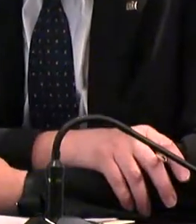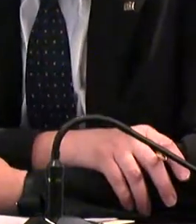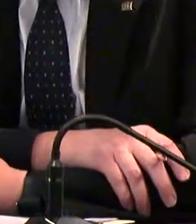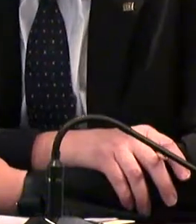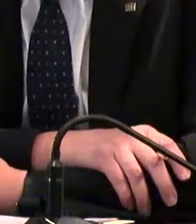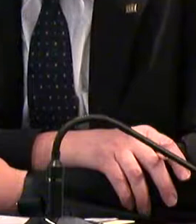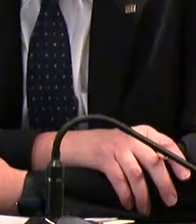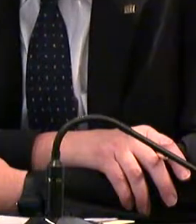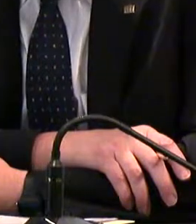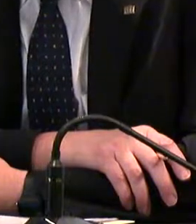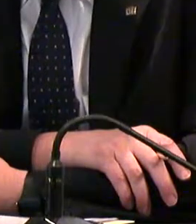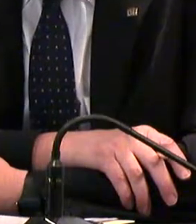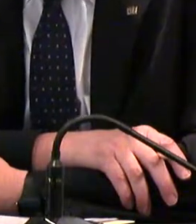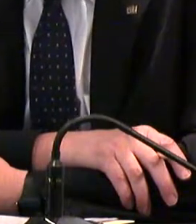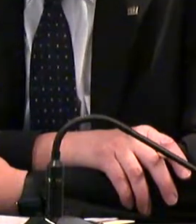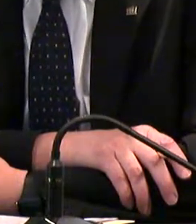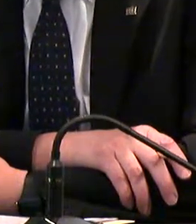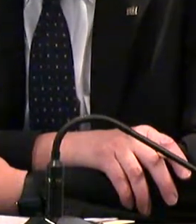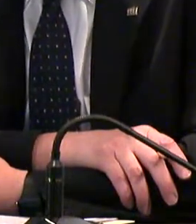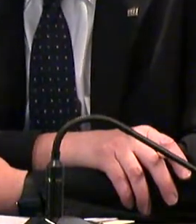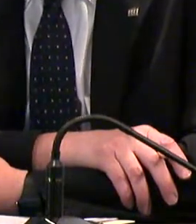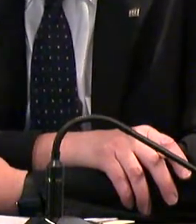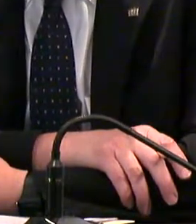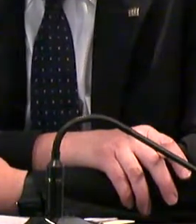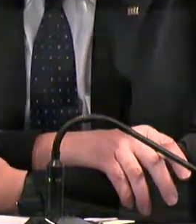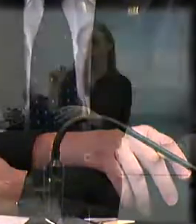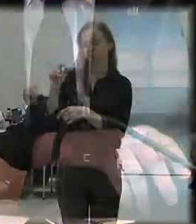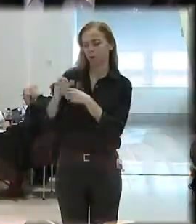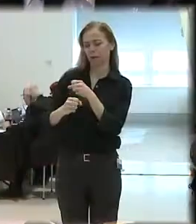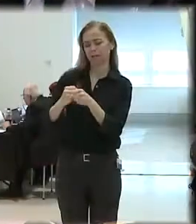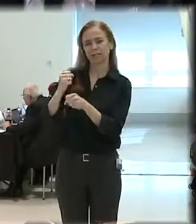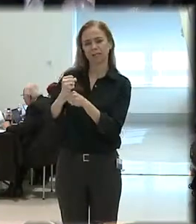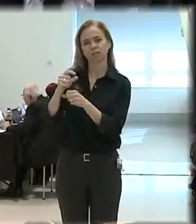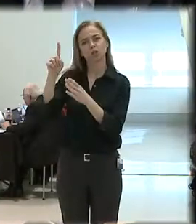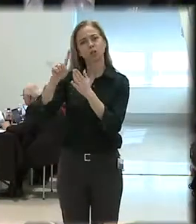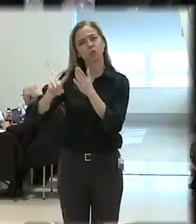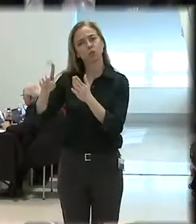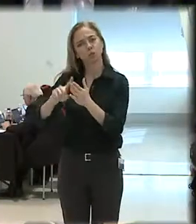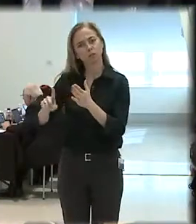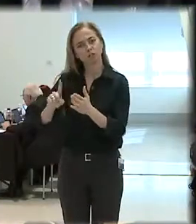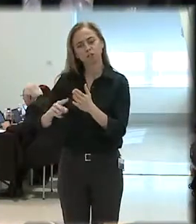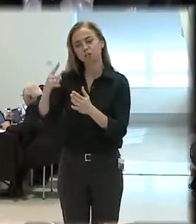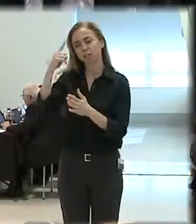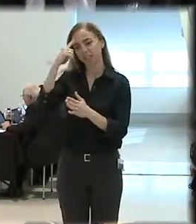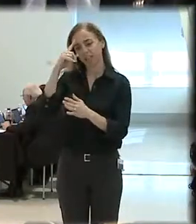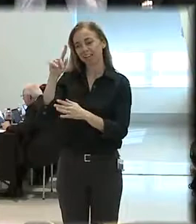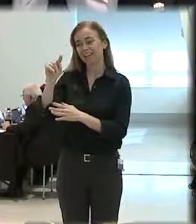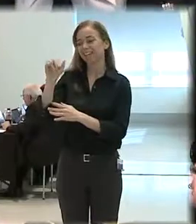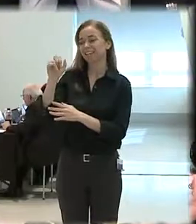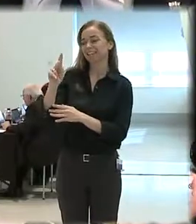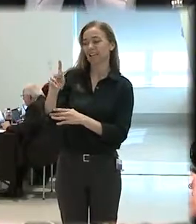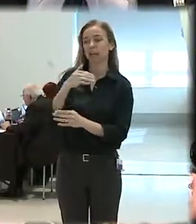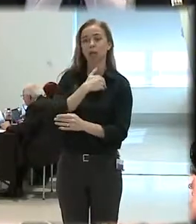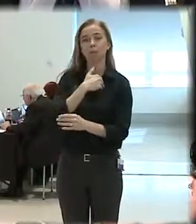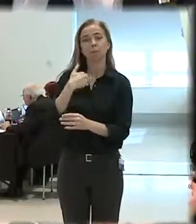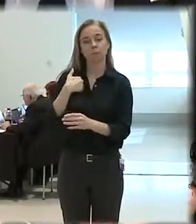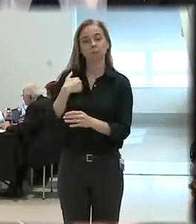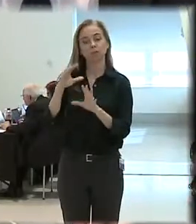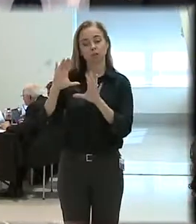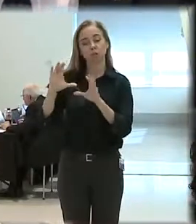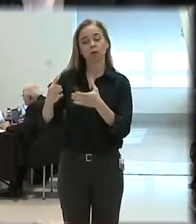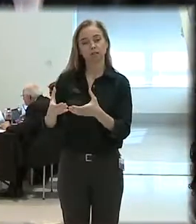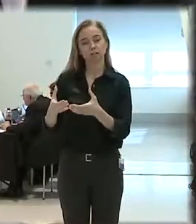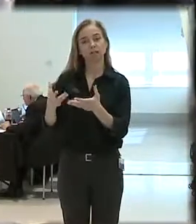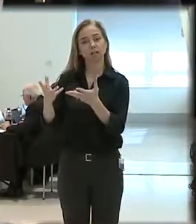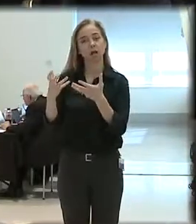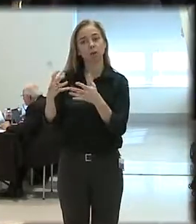PERF for a number of years. PERF is a research think tank membership organization. I want to